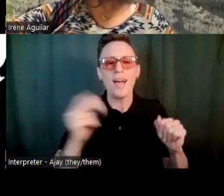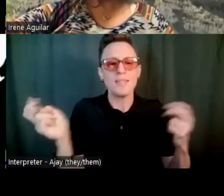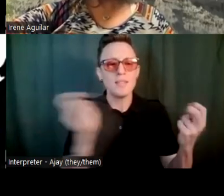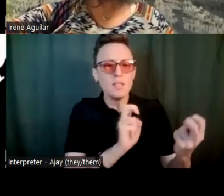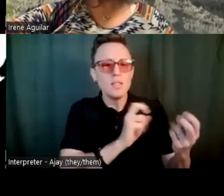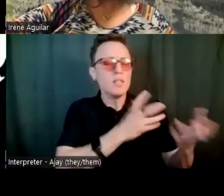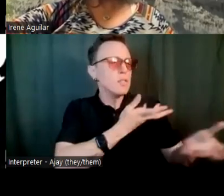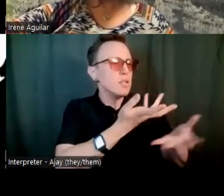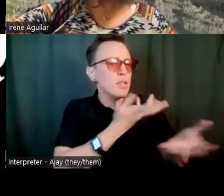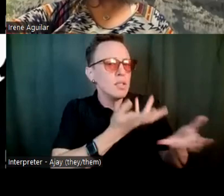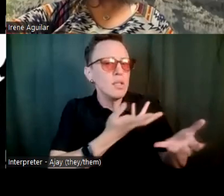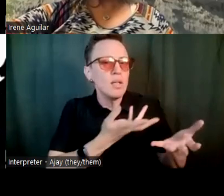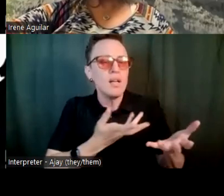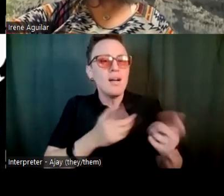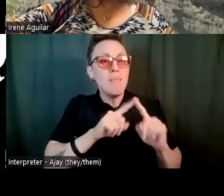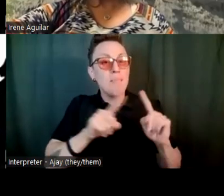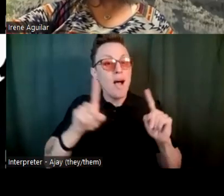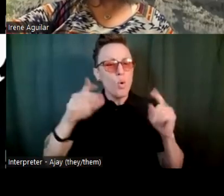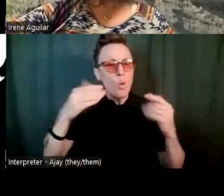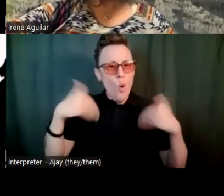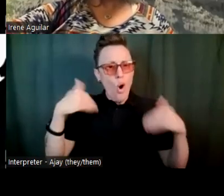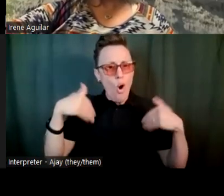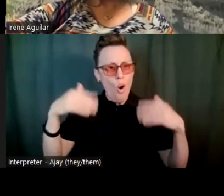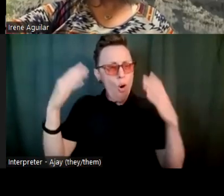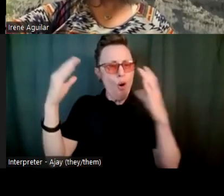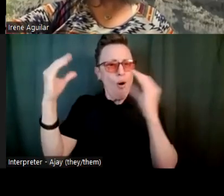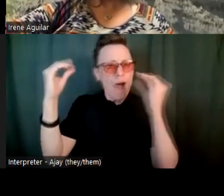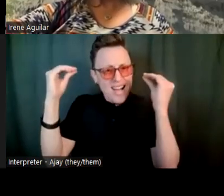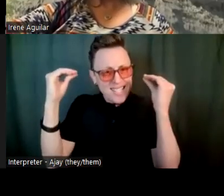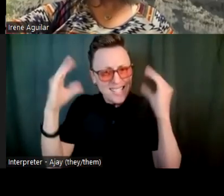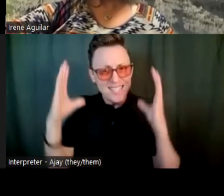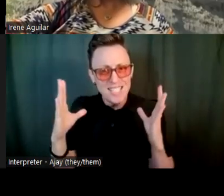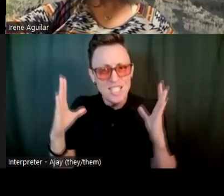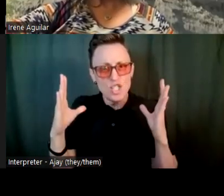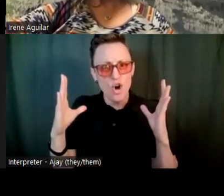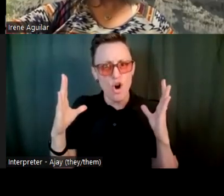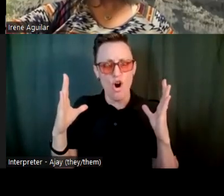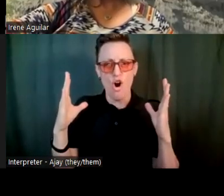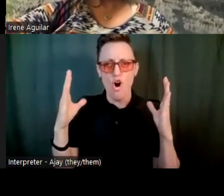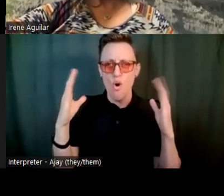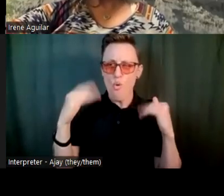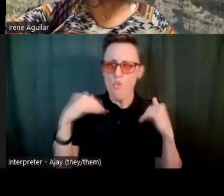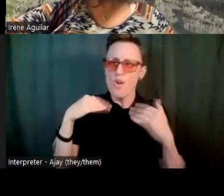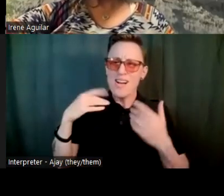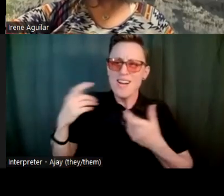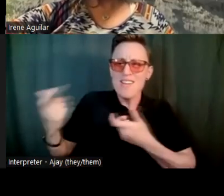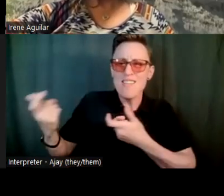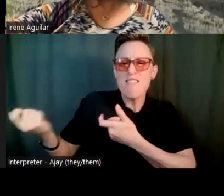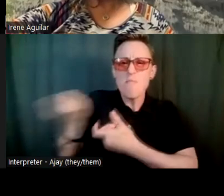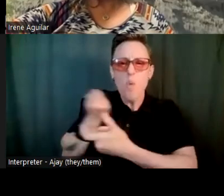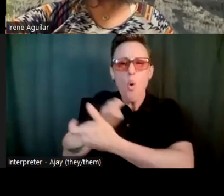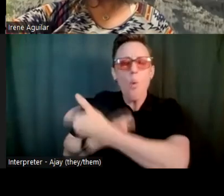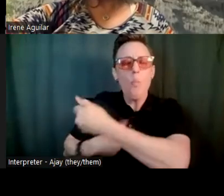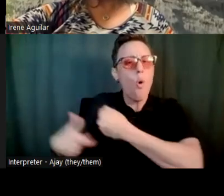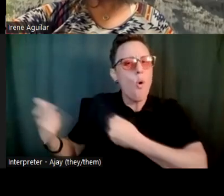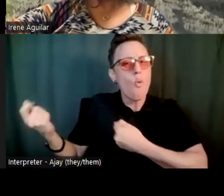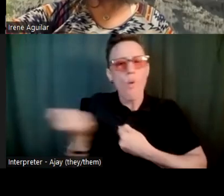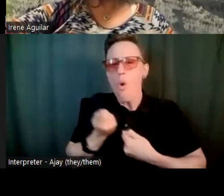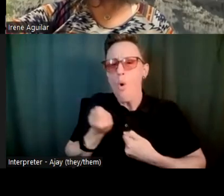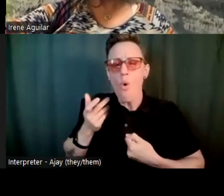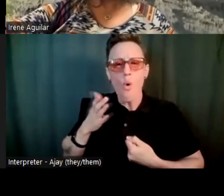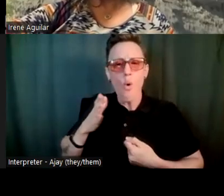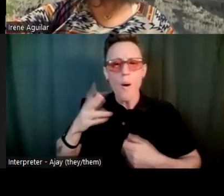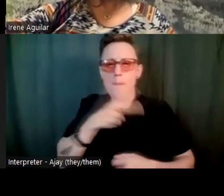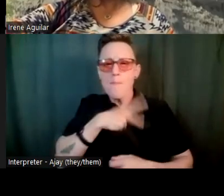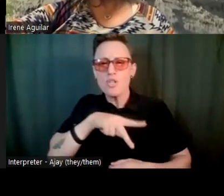that a teacher who cared did. And she really brought it, his personality out and really allowed it to shine. So my